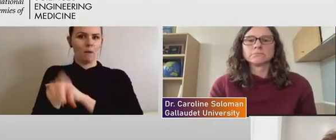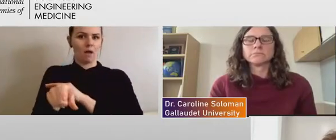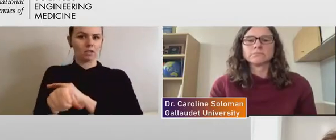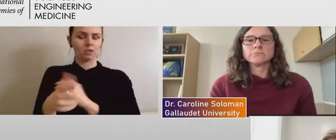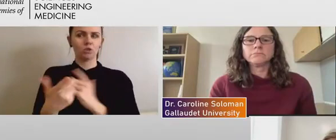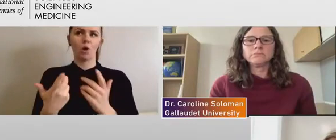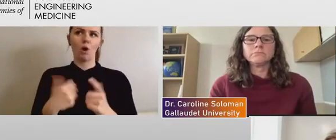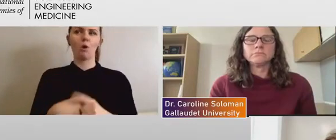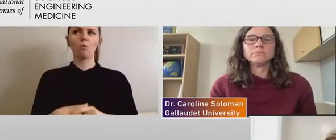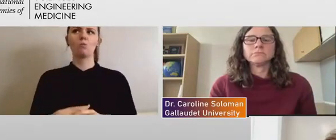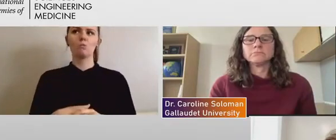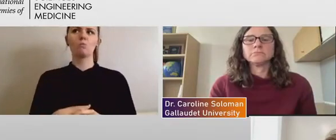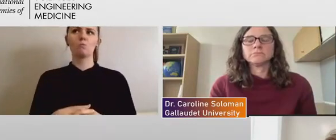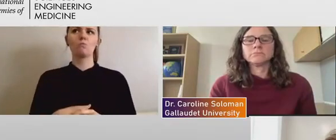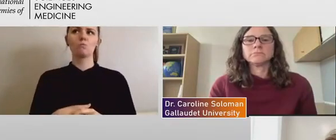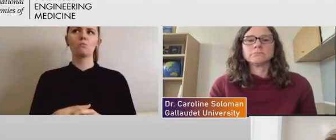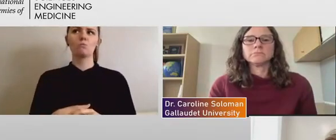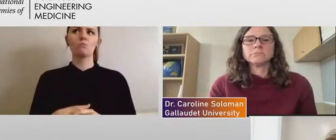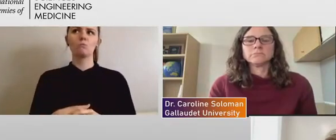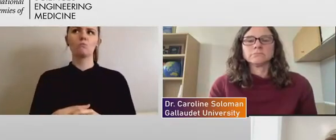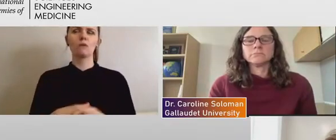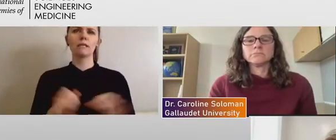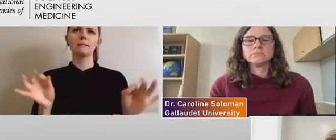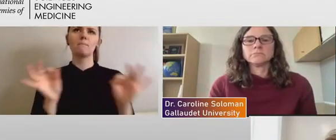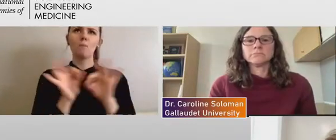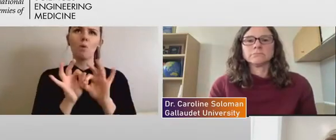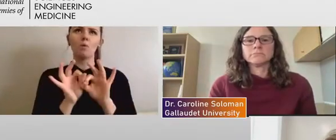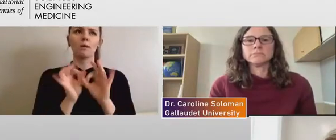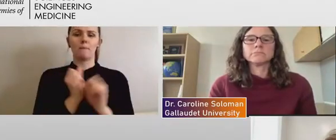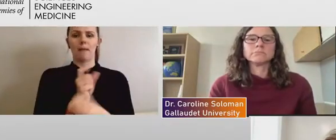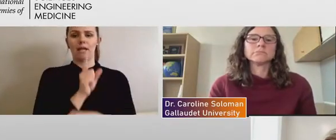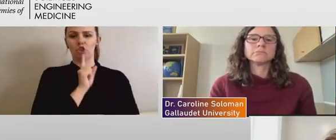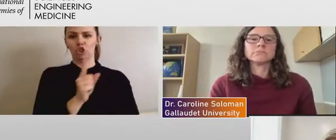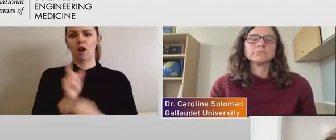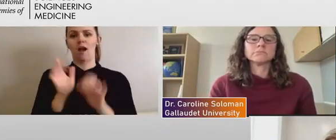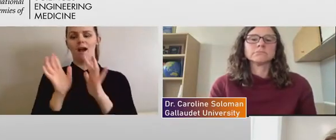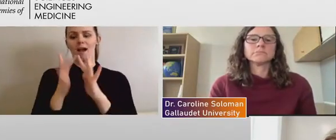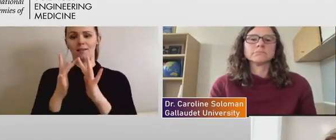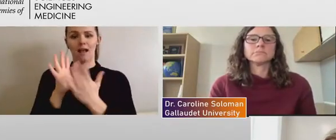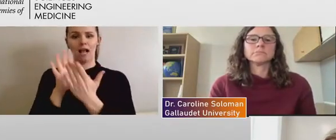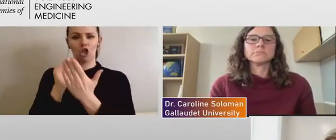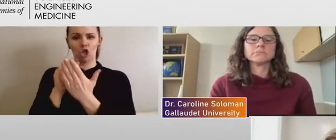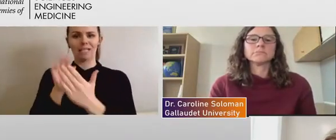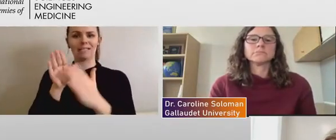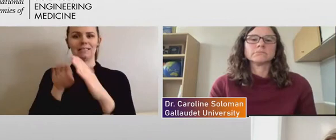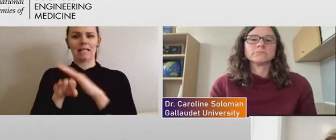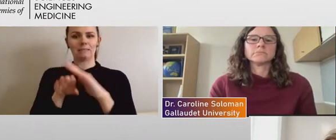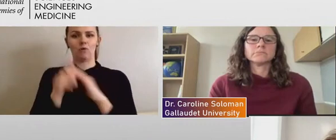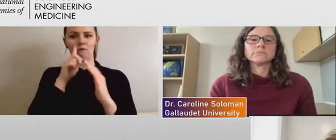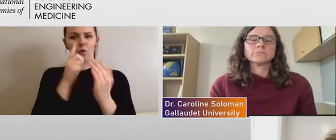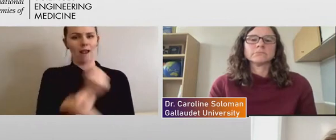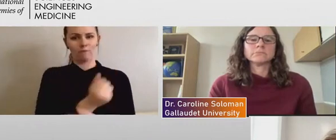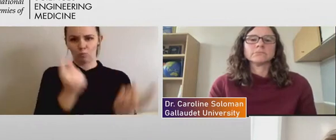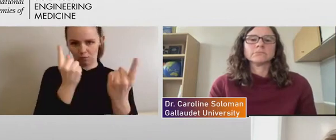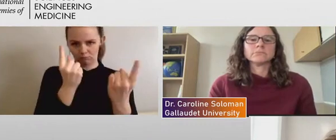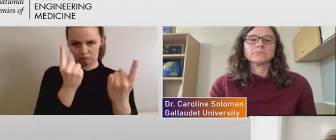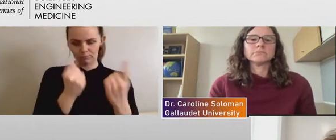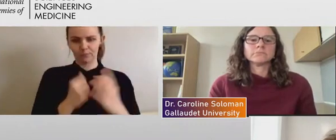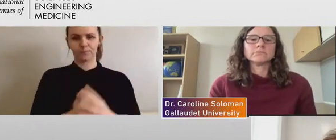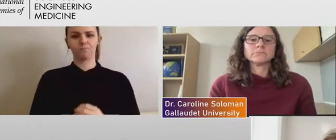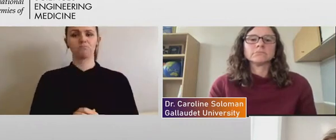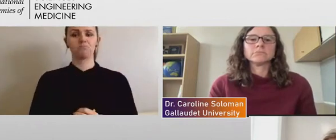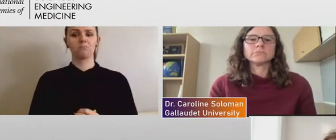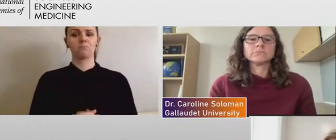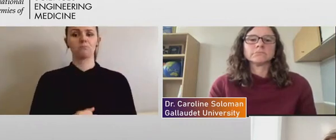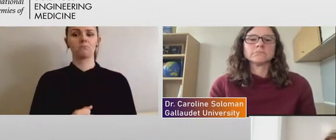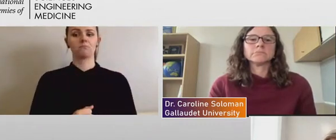um, you know, it's important to make sure that, uh, online learning is accessible for everybody. Um, one of the things that I did